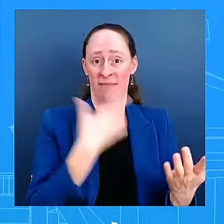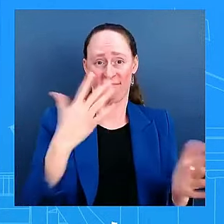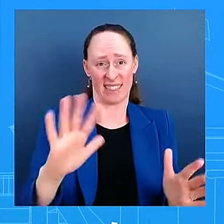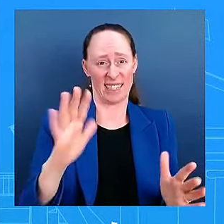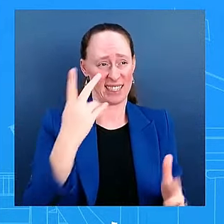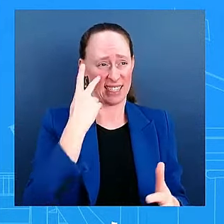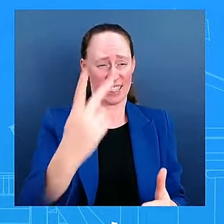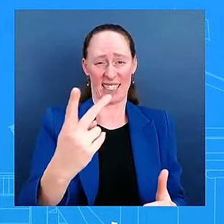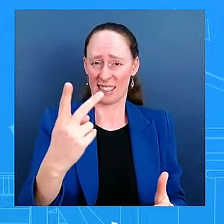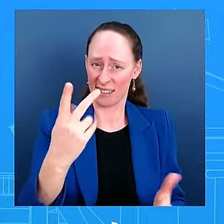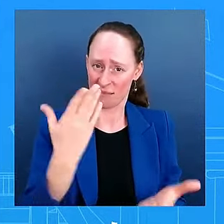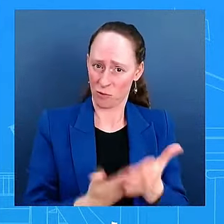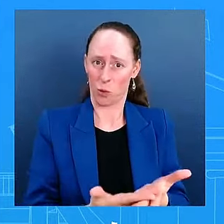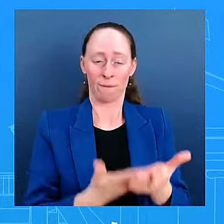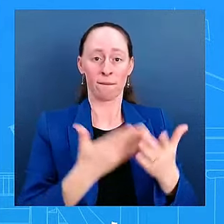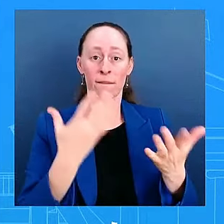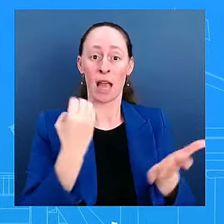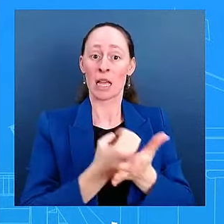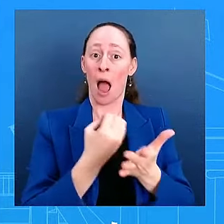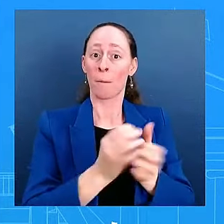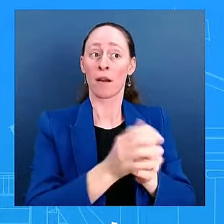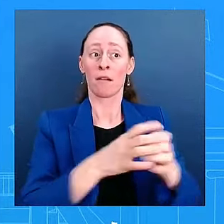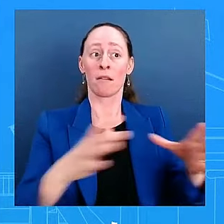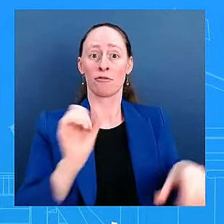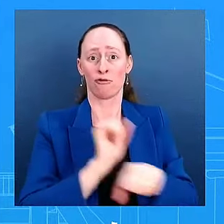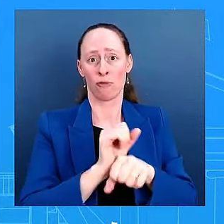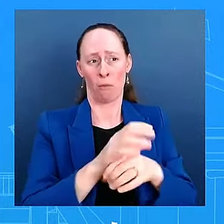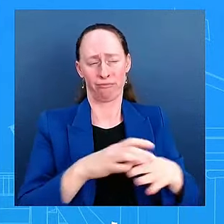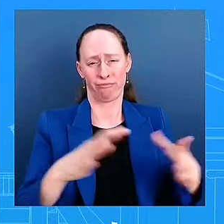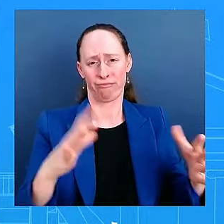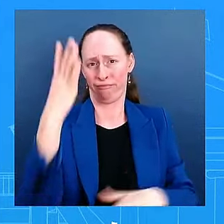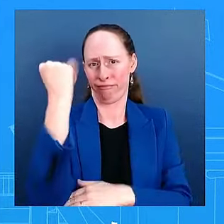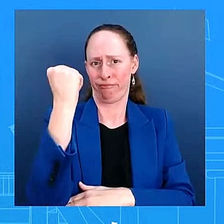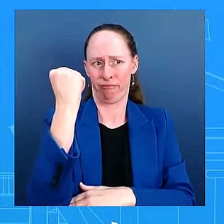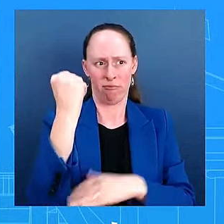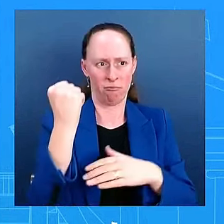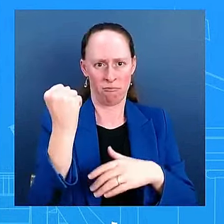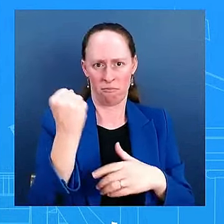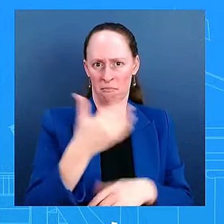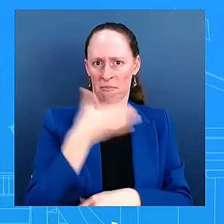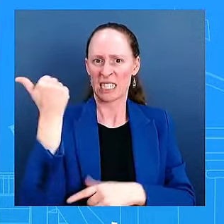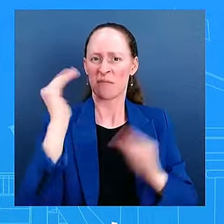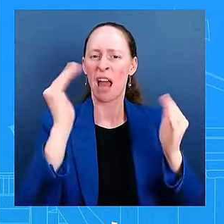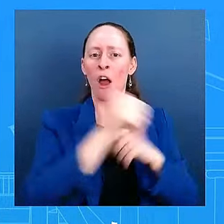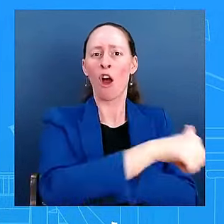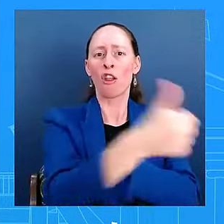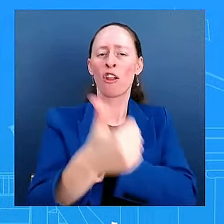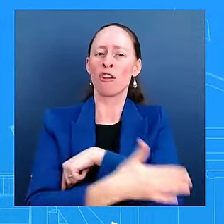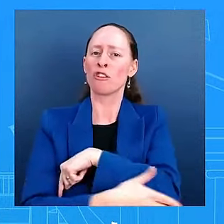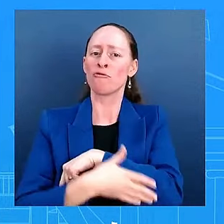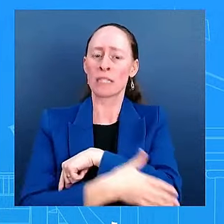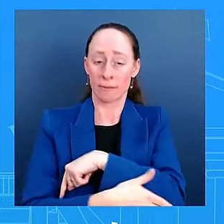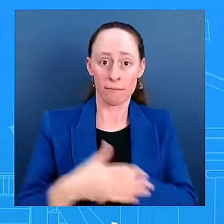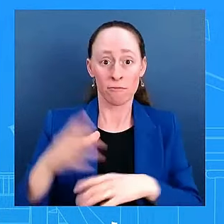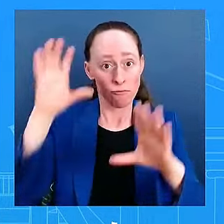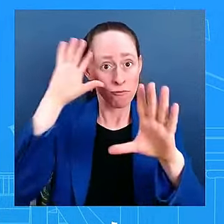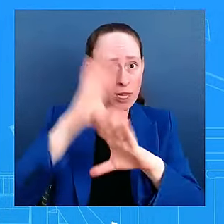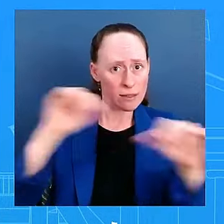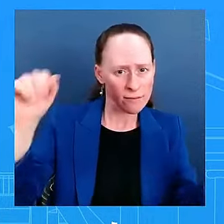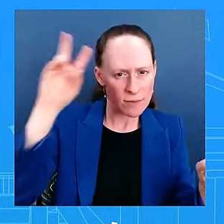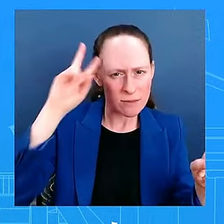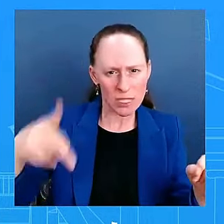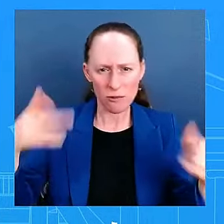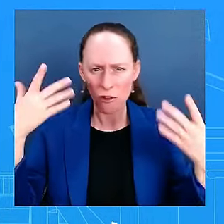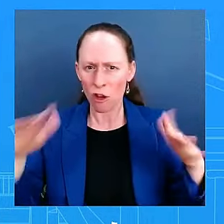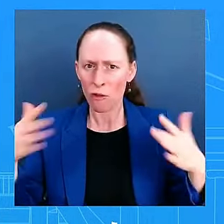better. That's going to be their focus in the upcoming remaining days. You heard the President say that we have 74 days left of his administration.